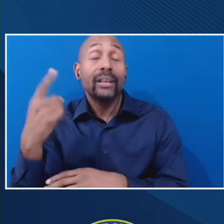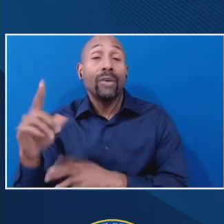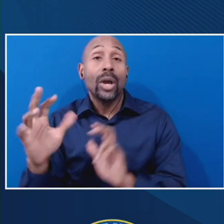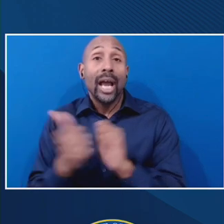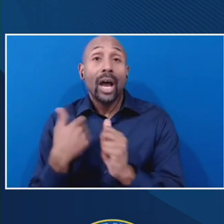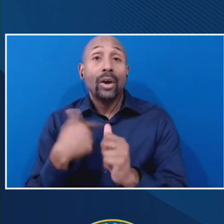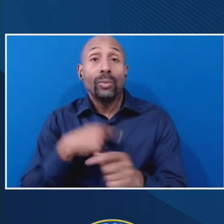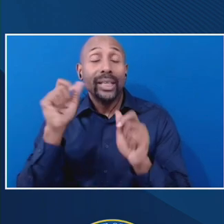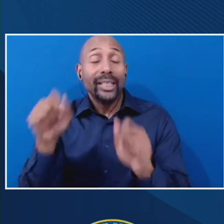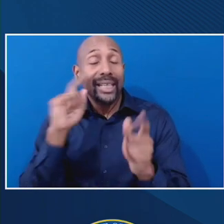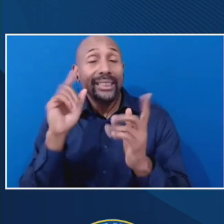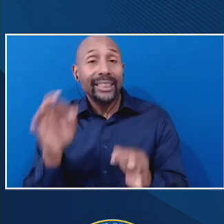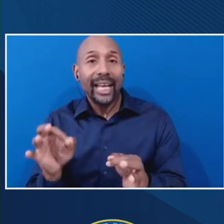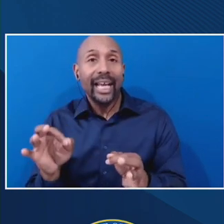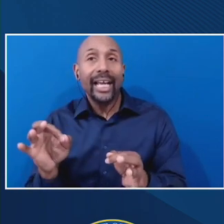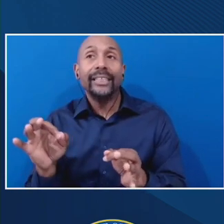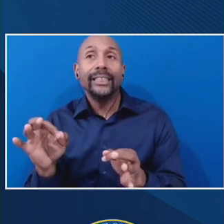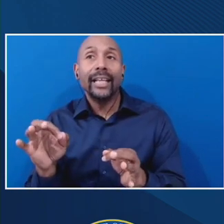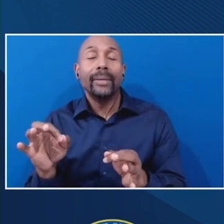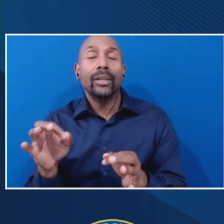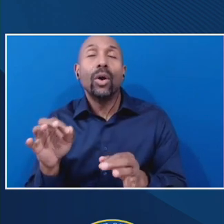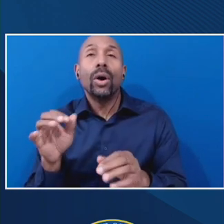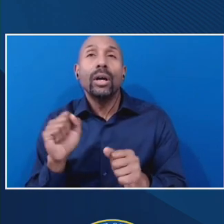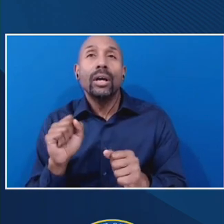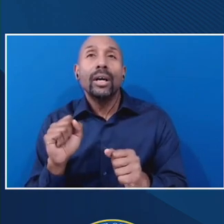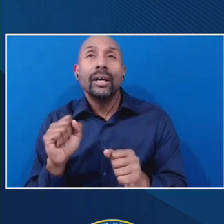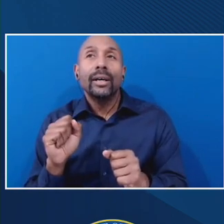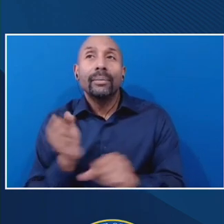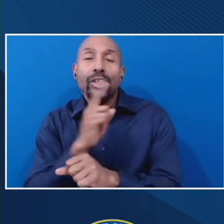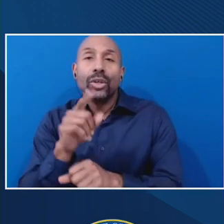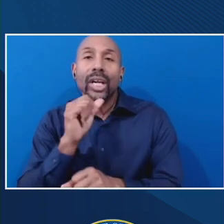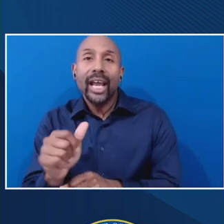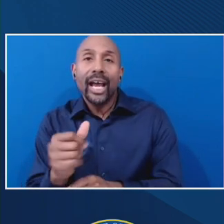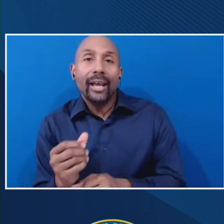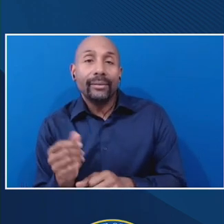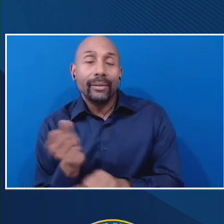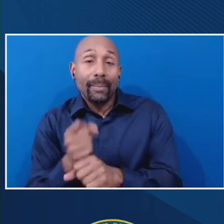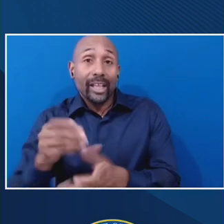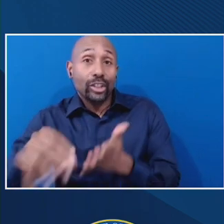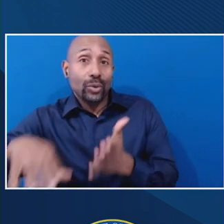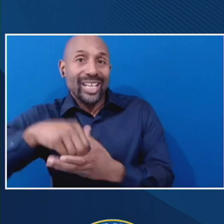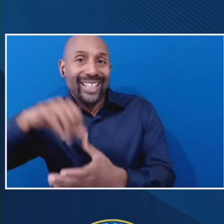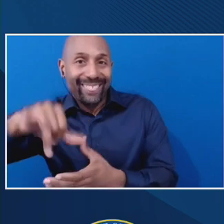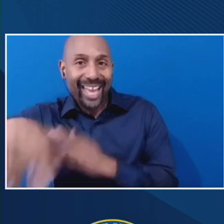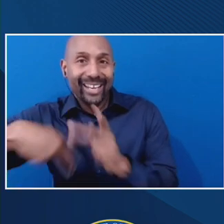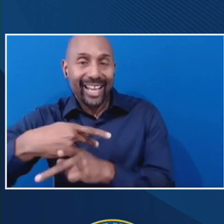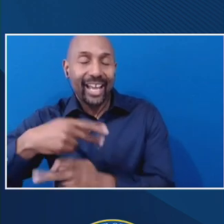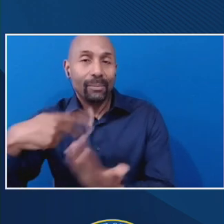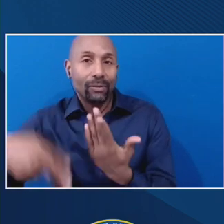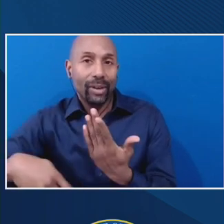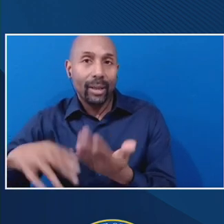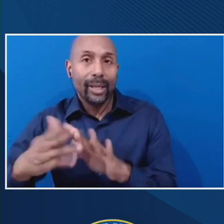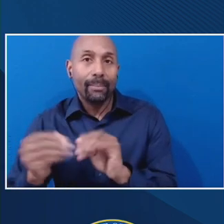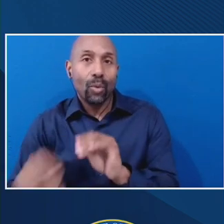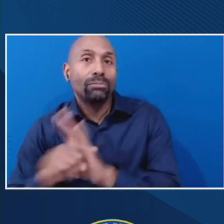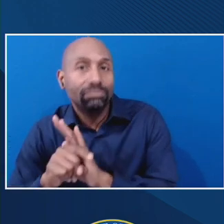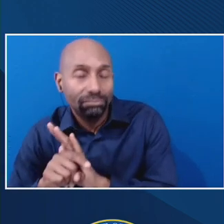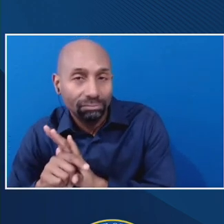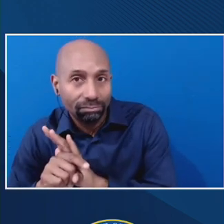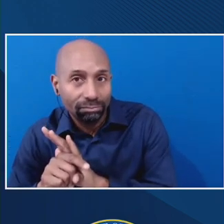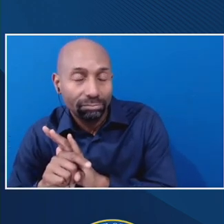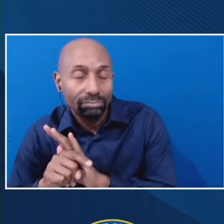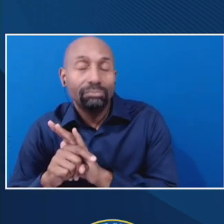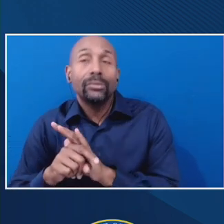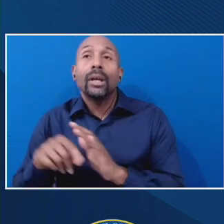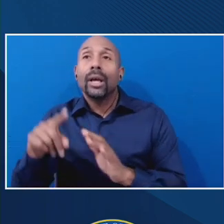disadvantaging those types, students in those types of programs, where we know that the reality of their educational experience maybe doesn't match with